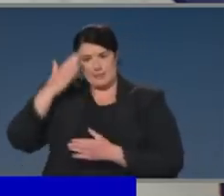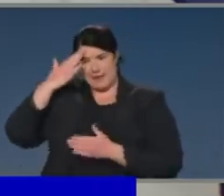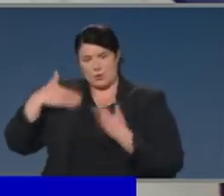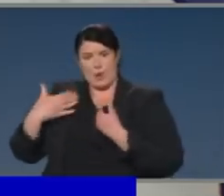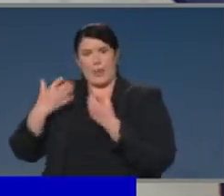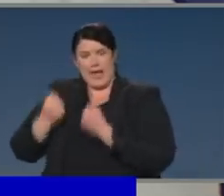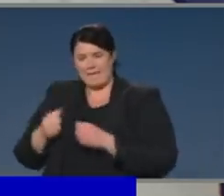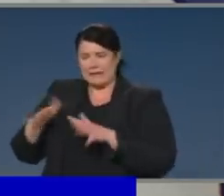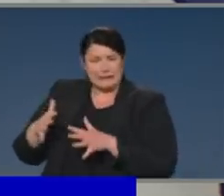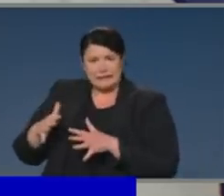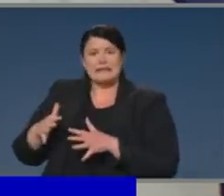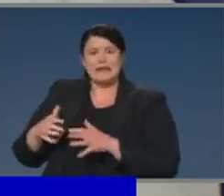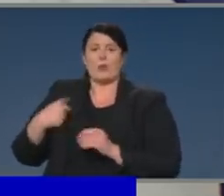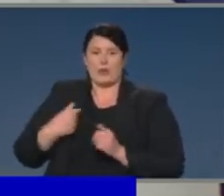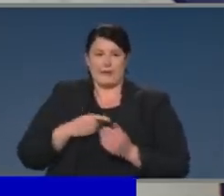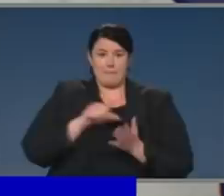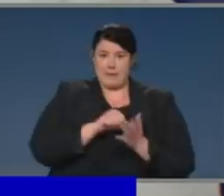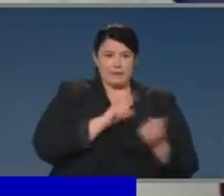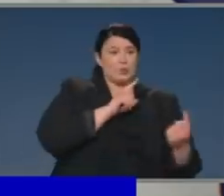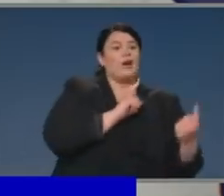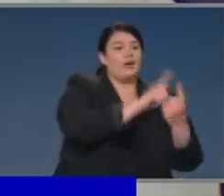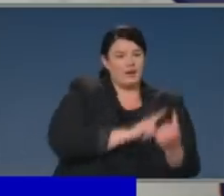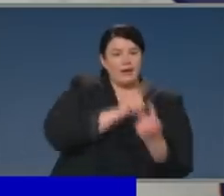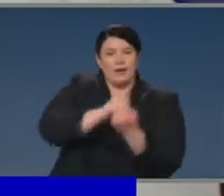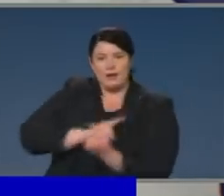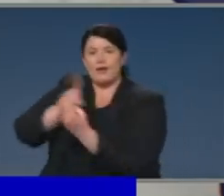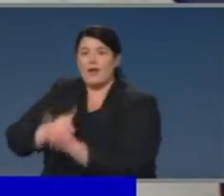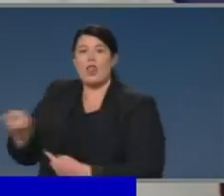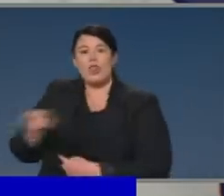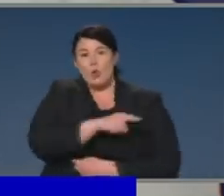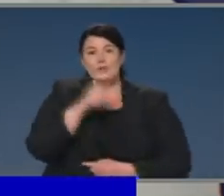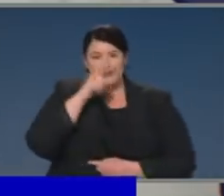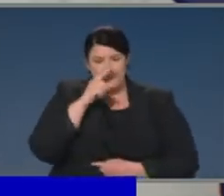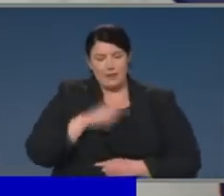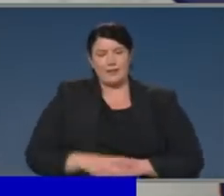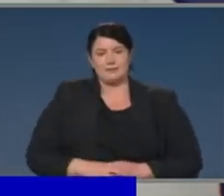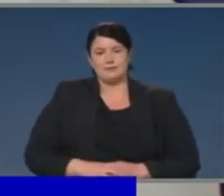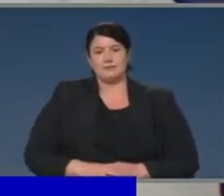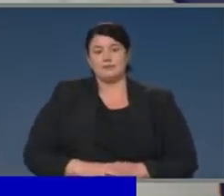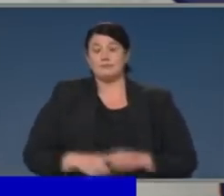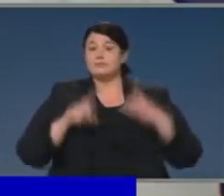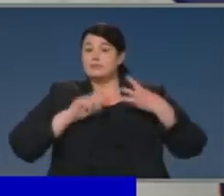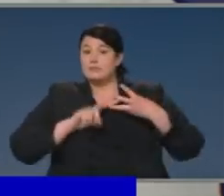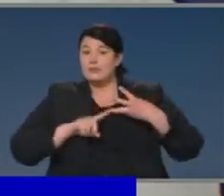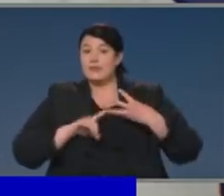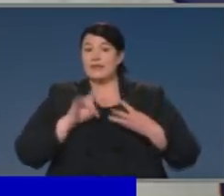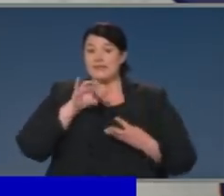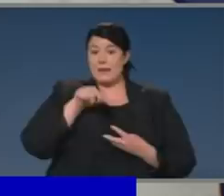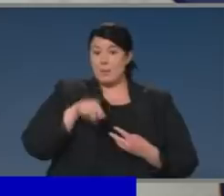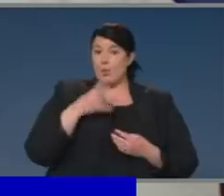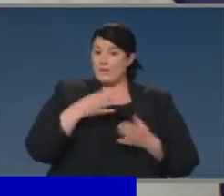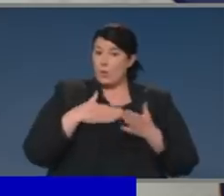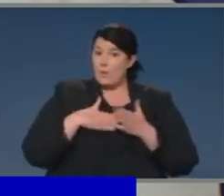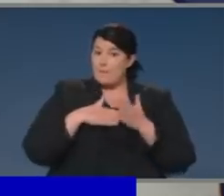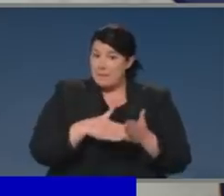finally, there's $11.3 million, which is going to communication and outreach. $10.4 million of that will be part of a